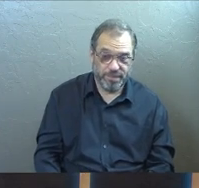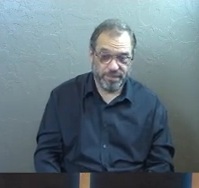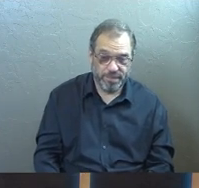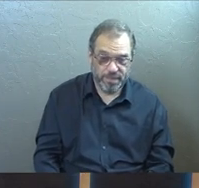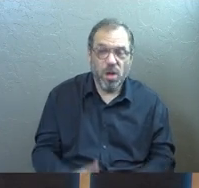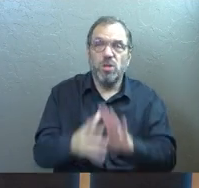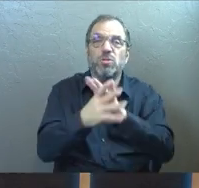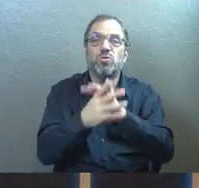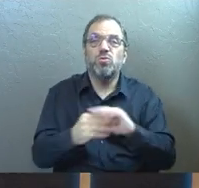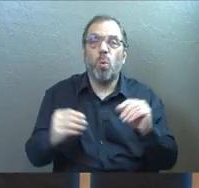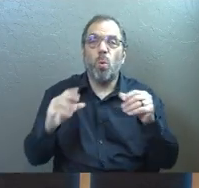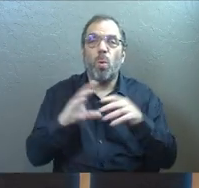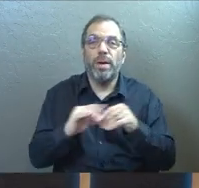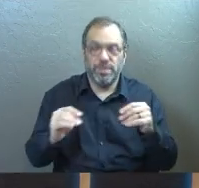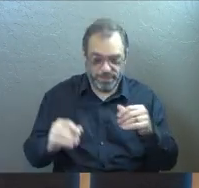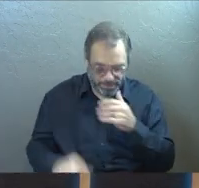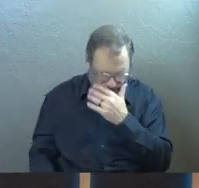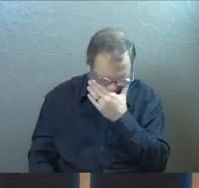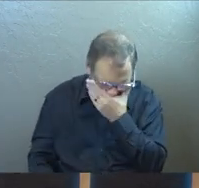there's a story I was reading